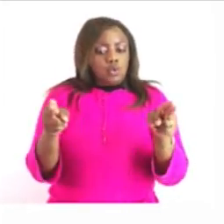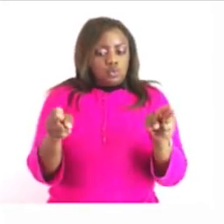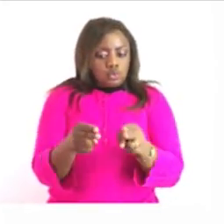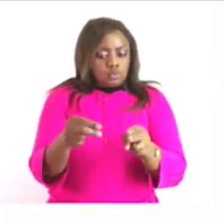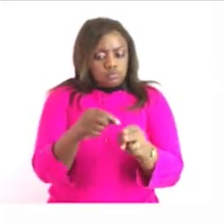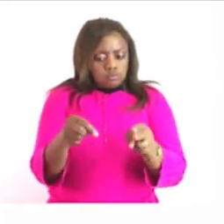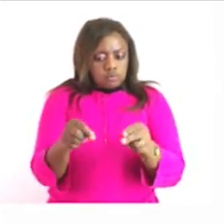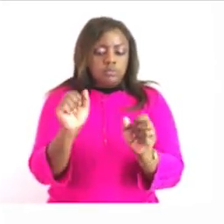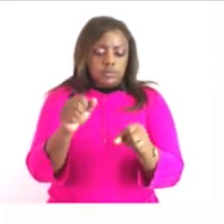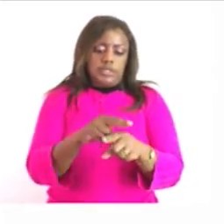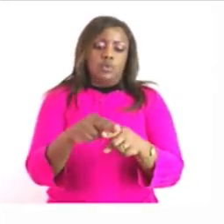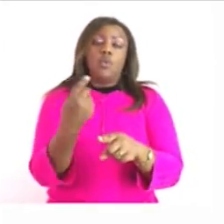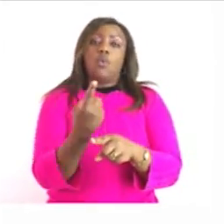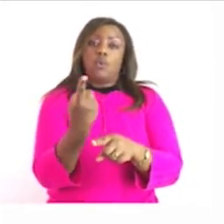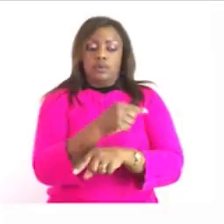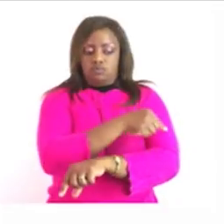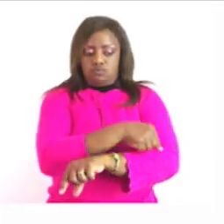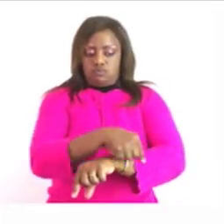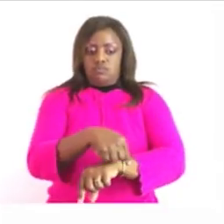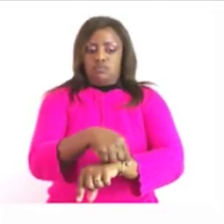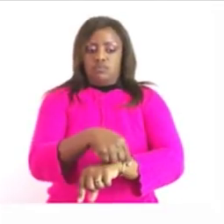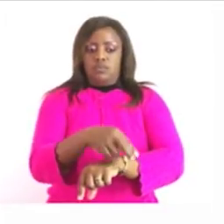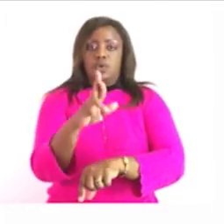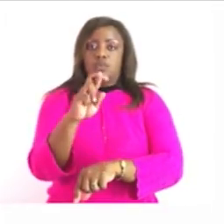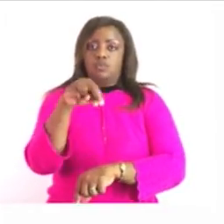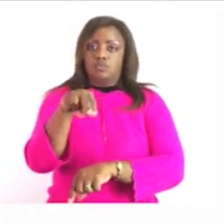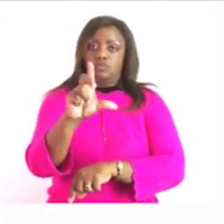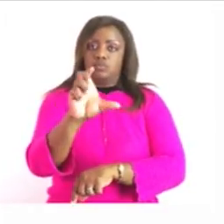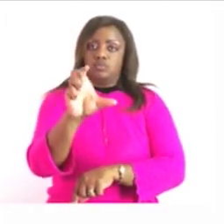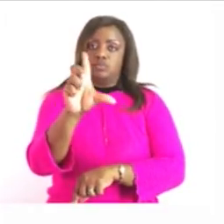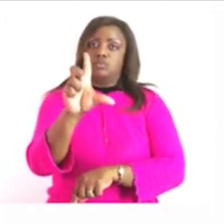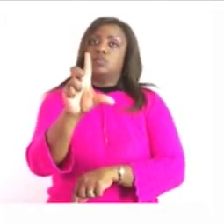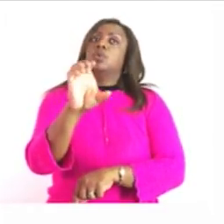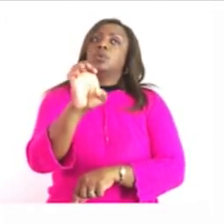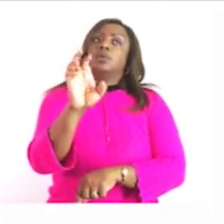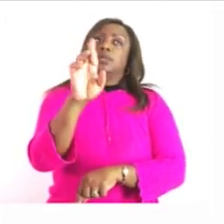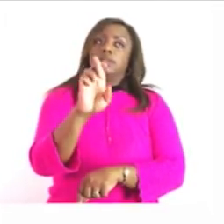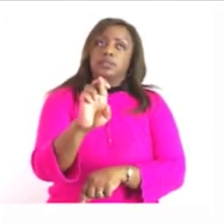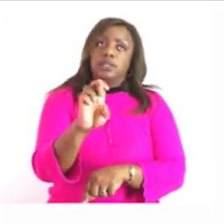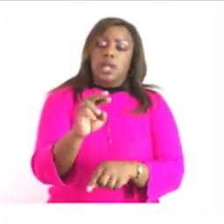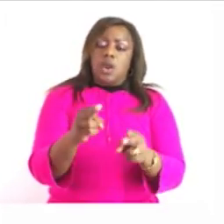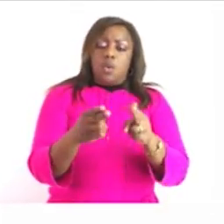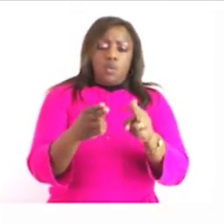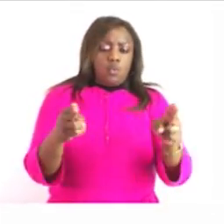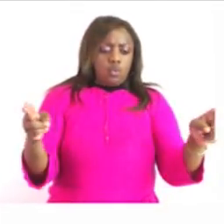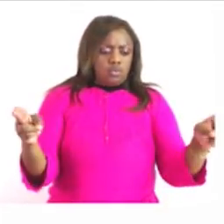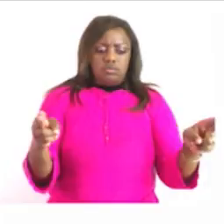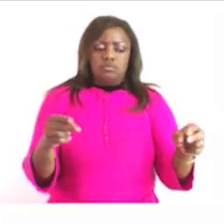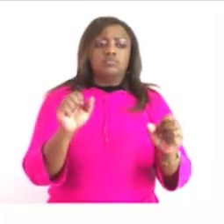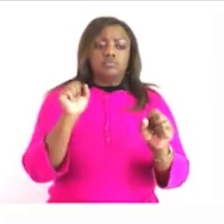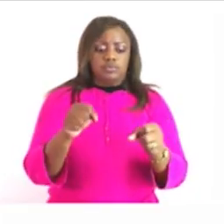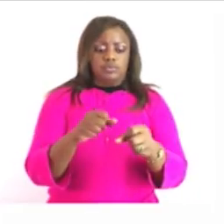.5 then you can get your answer as 0.5 there it's